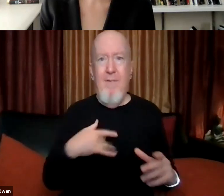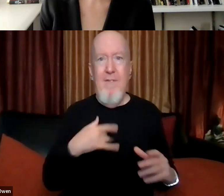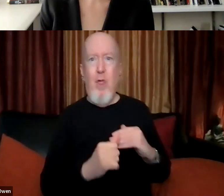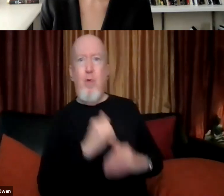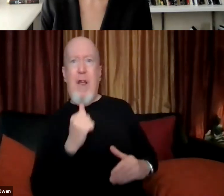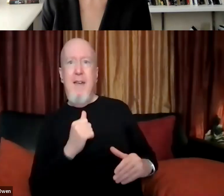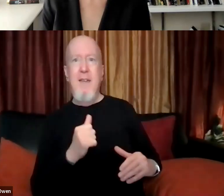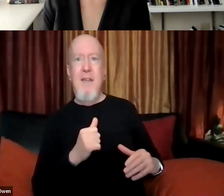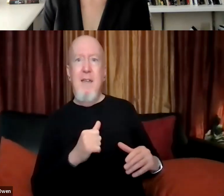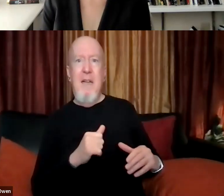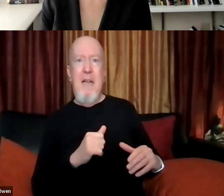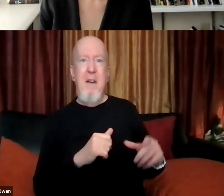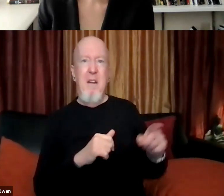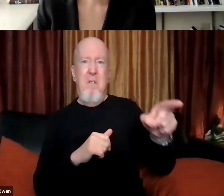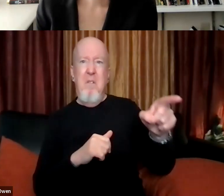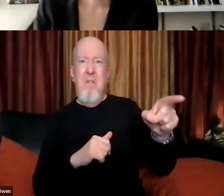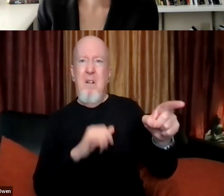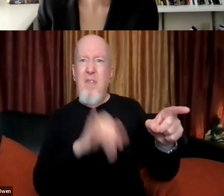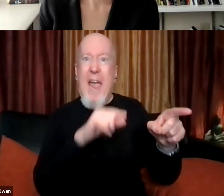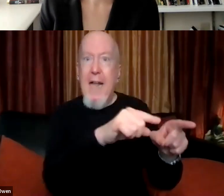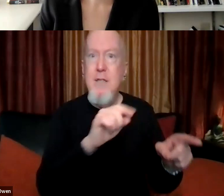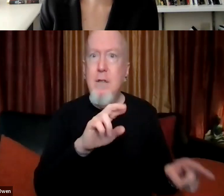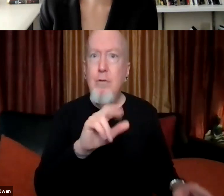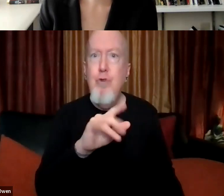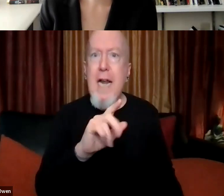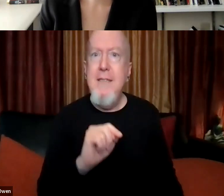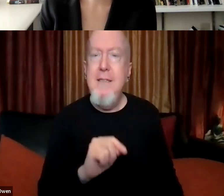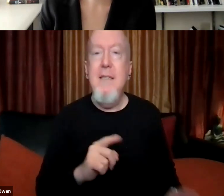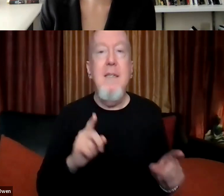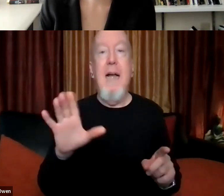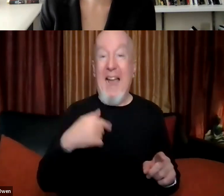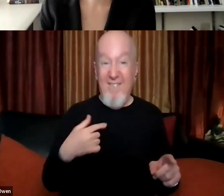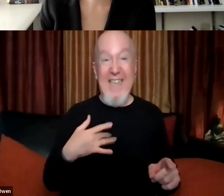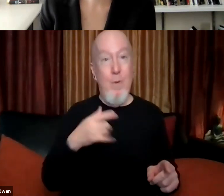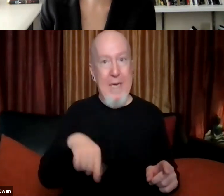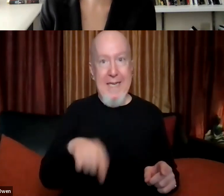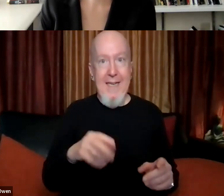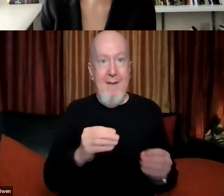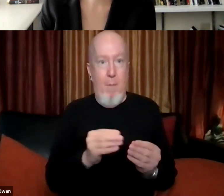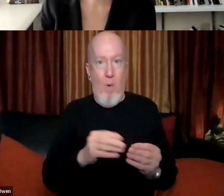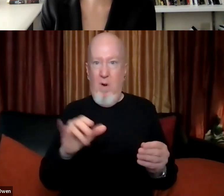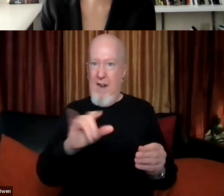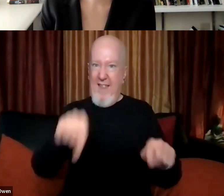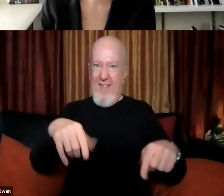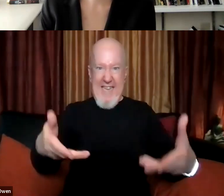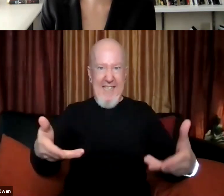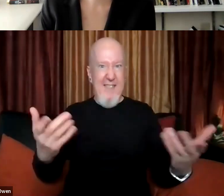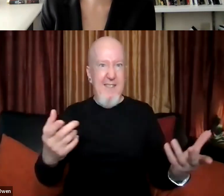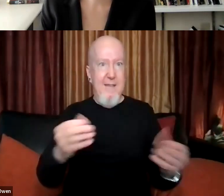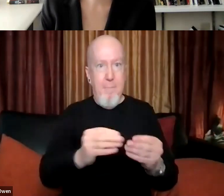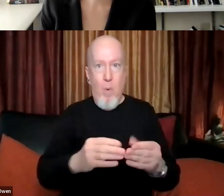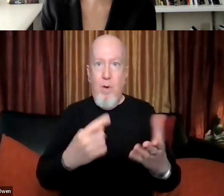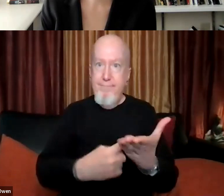racist. Um, and so I think that we need to have more conversations like this. Um, and I think that schools have a really